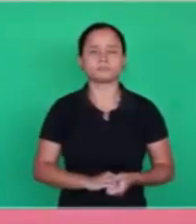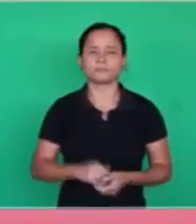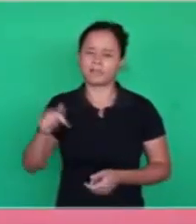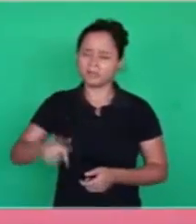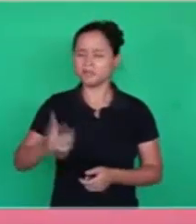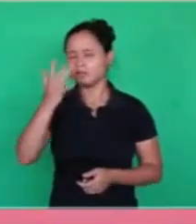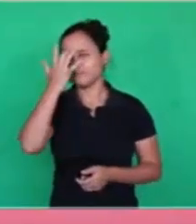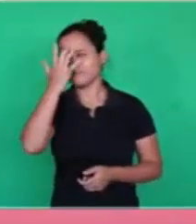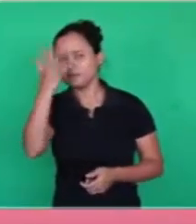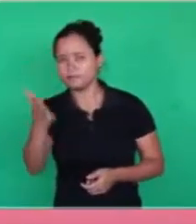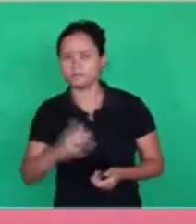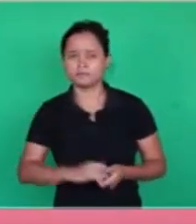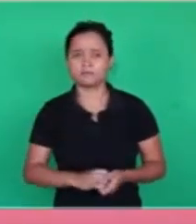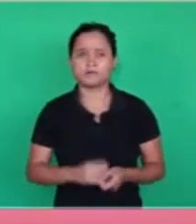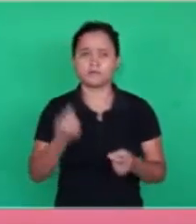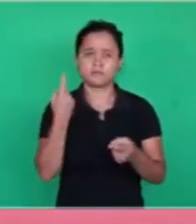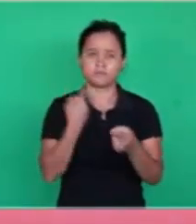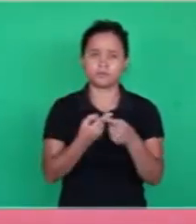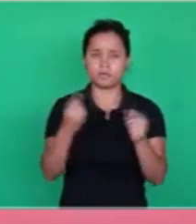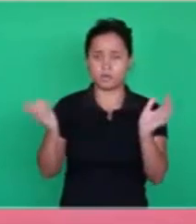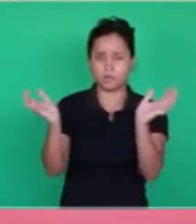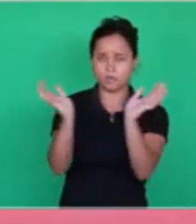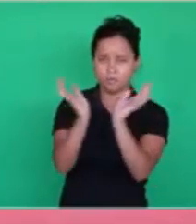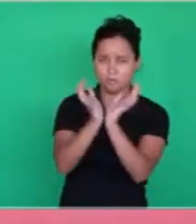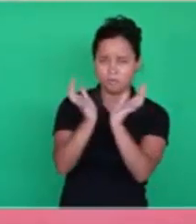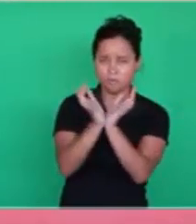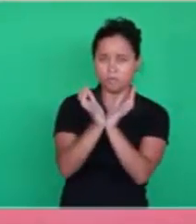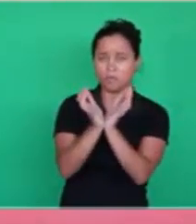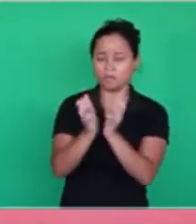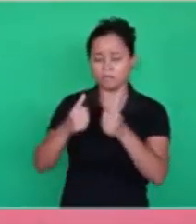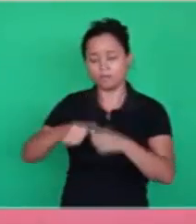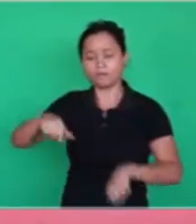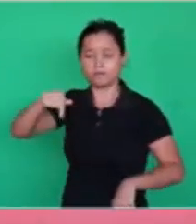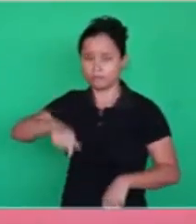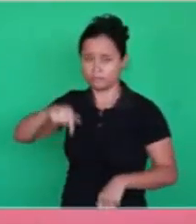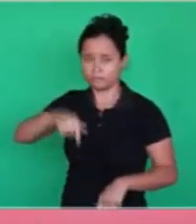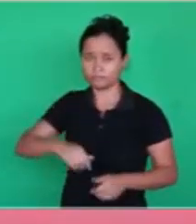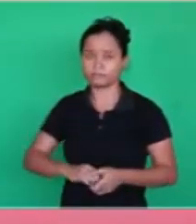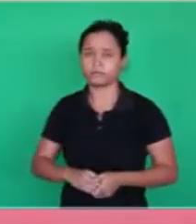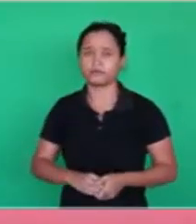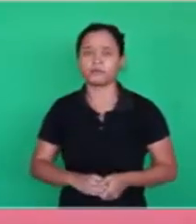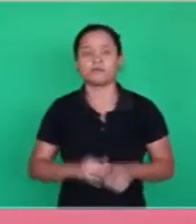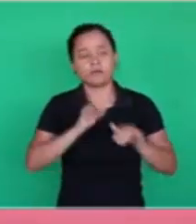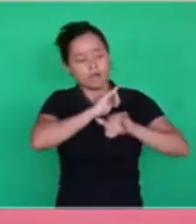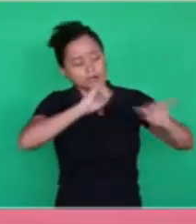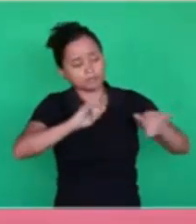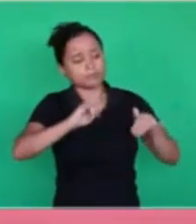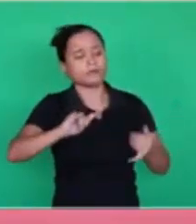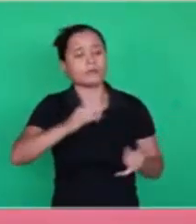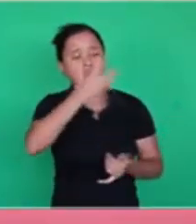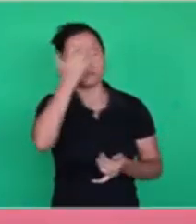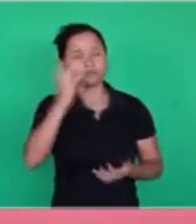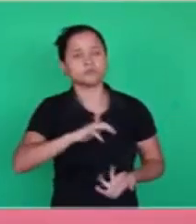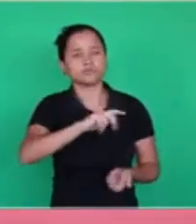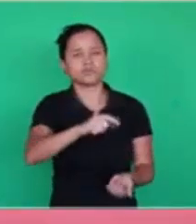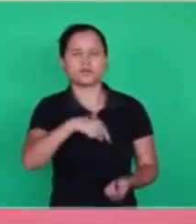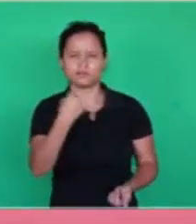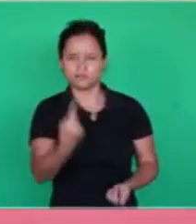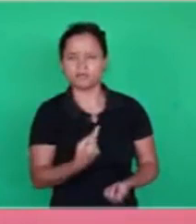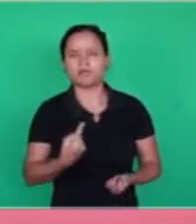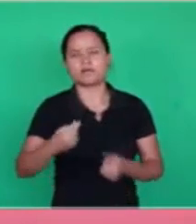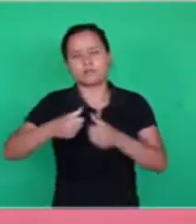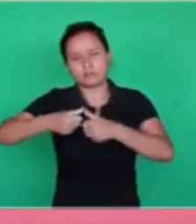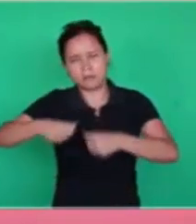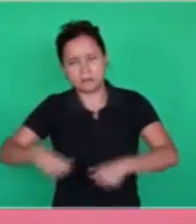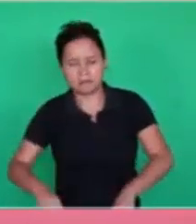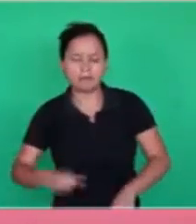and it will be easier. Because those that stay will say, we stayed. And they'll